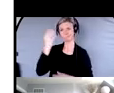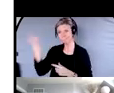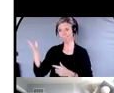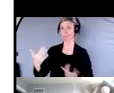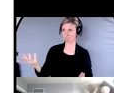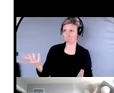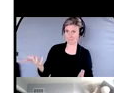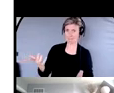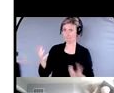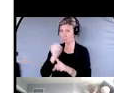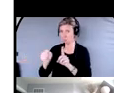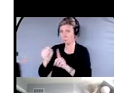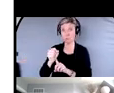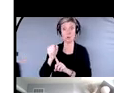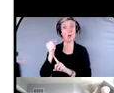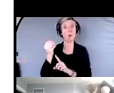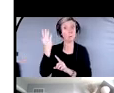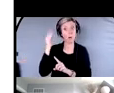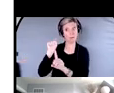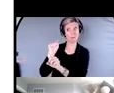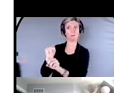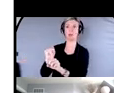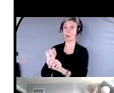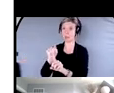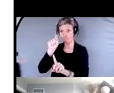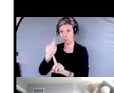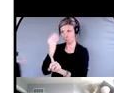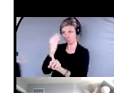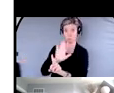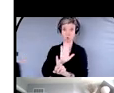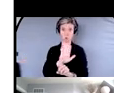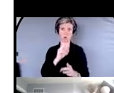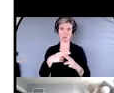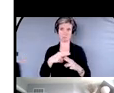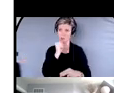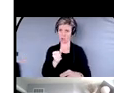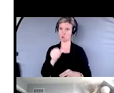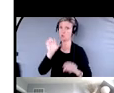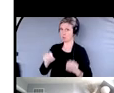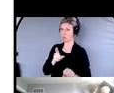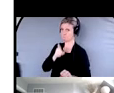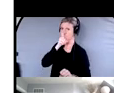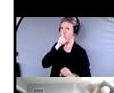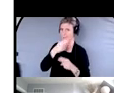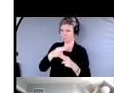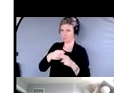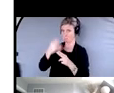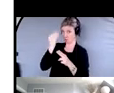if you want to be anonymous and you don't want to give your name, then that's an option and the police will then follow up on that.